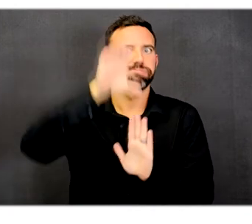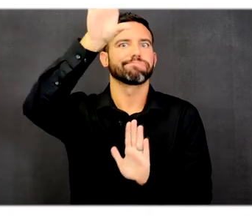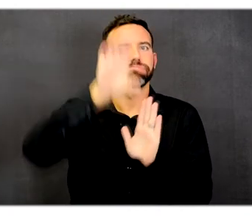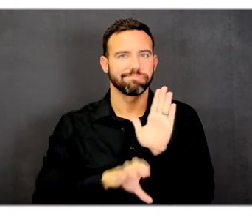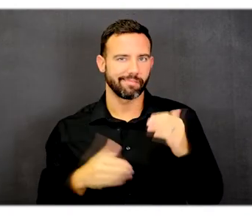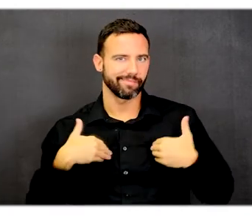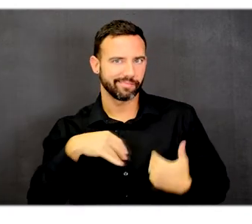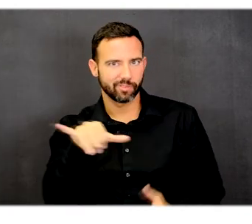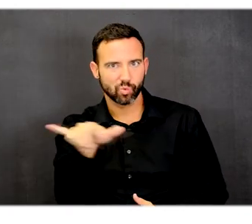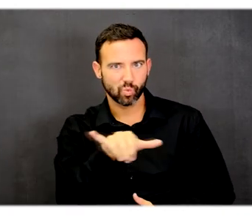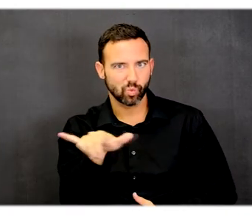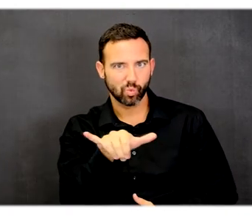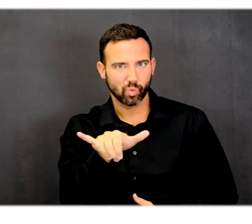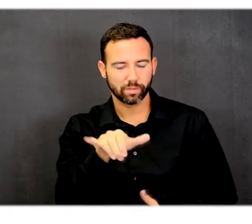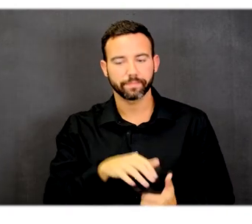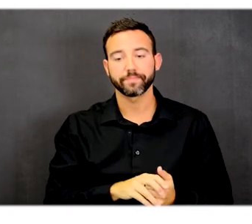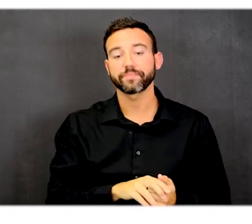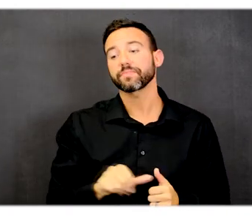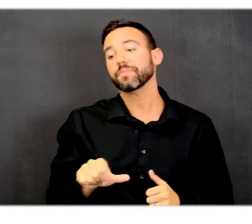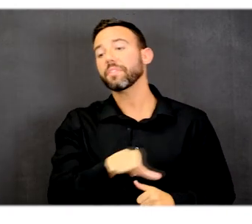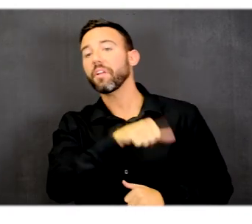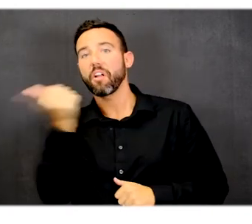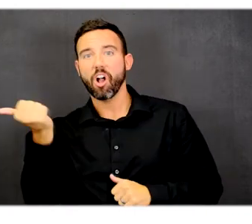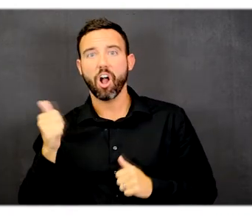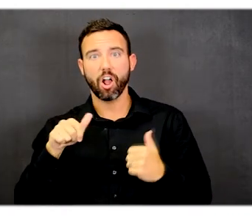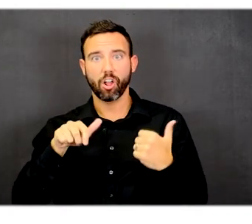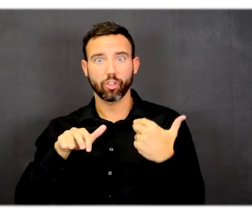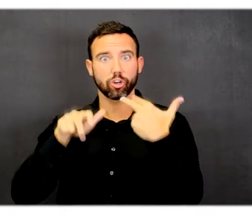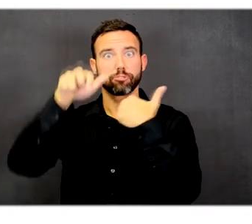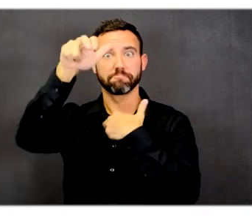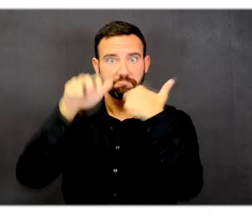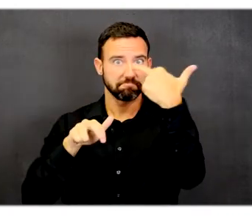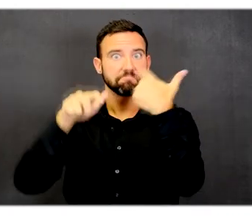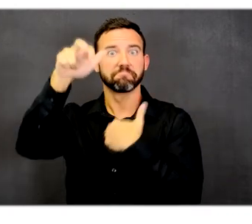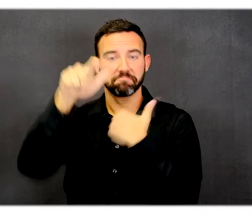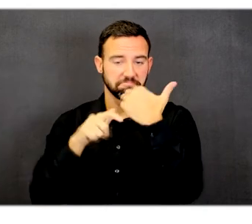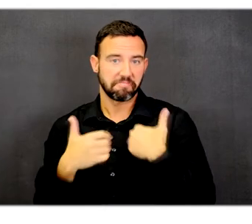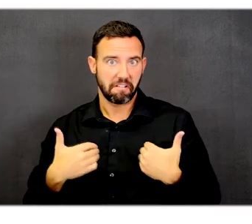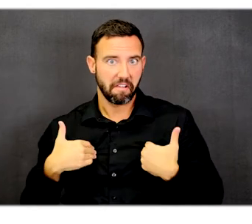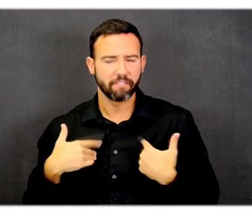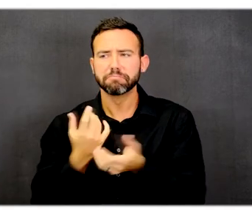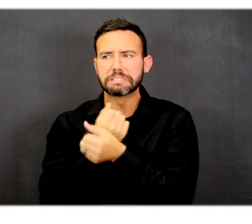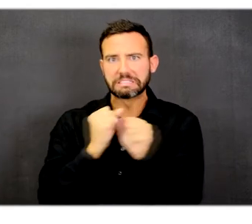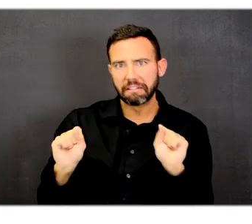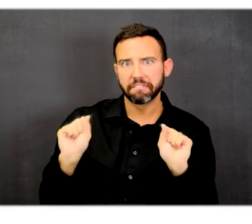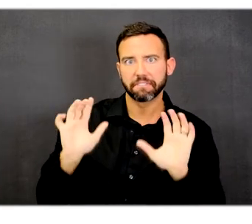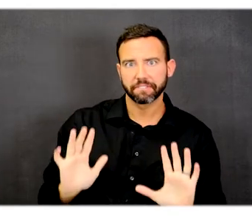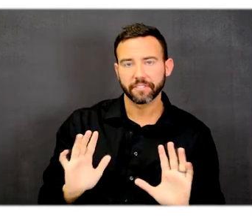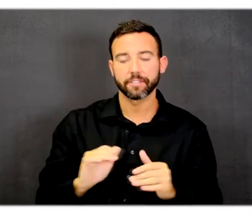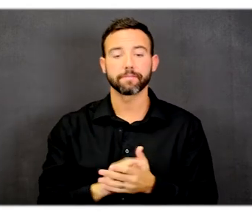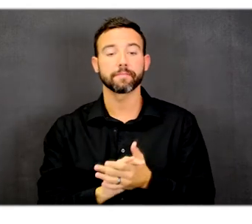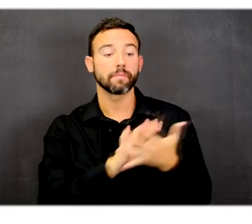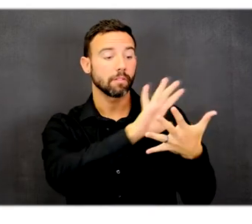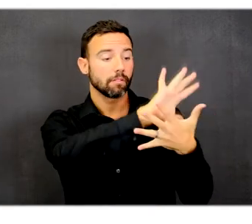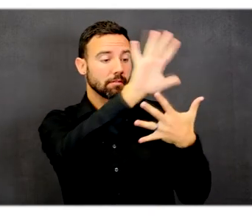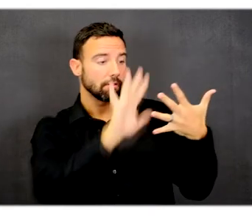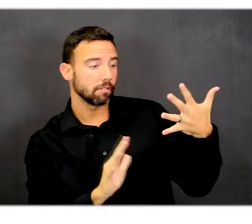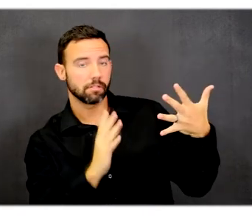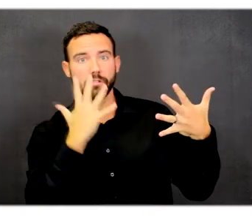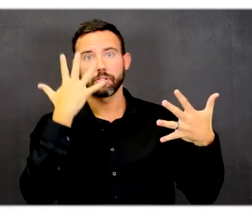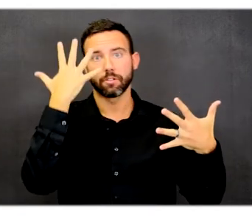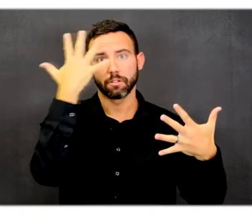another grand staircase that extends and functions as a secure space as well. Layout and vertical transportation